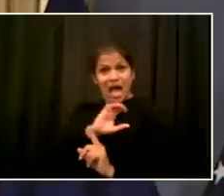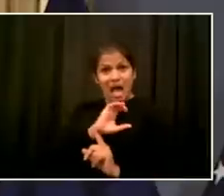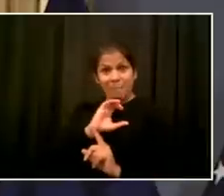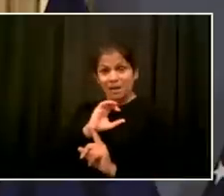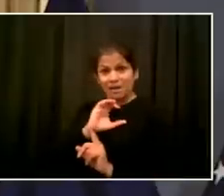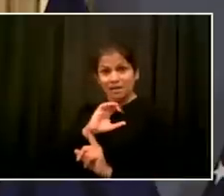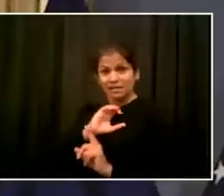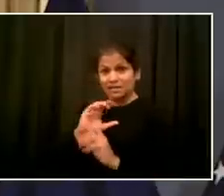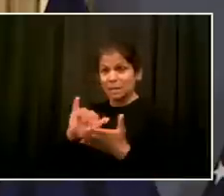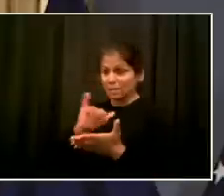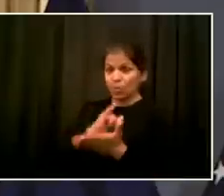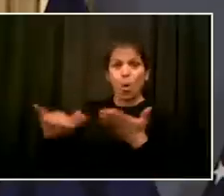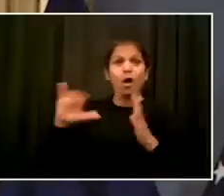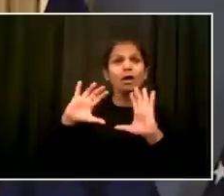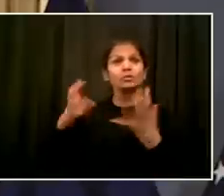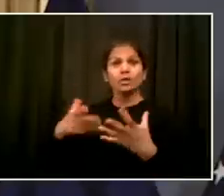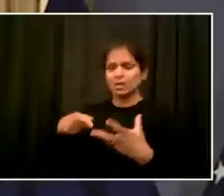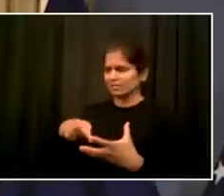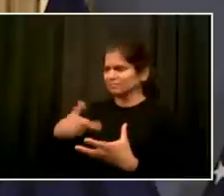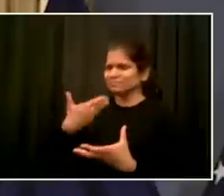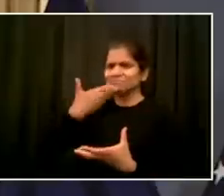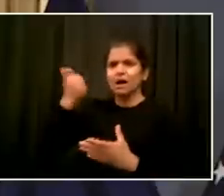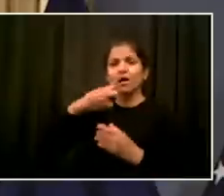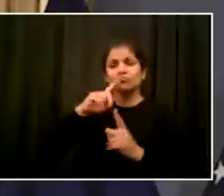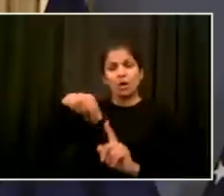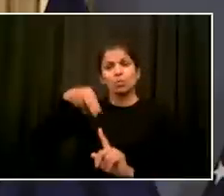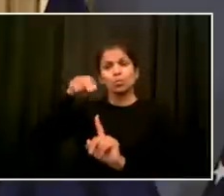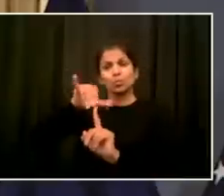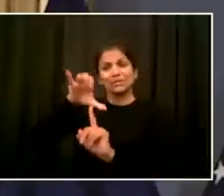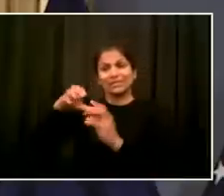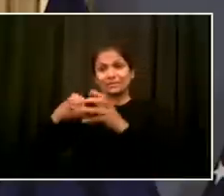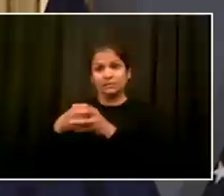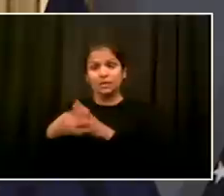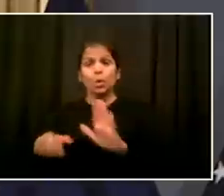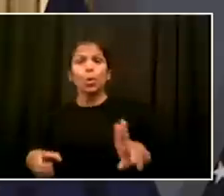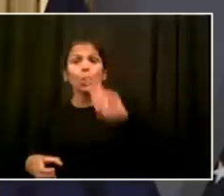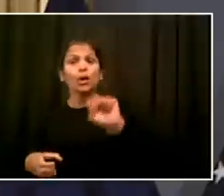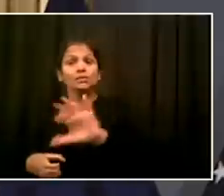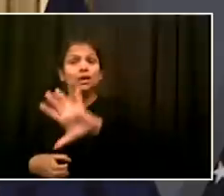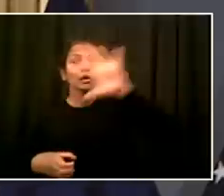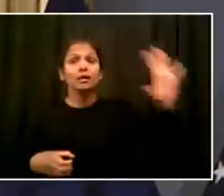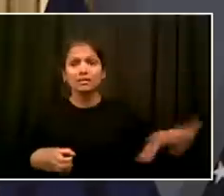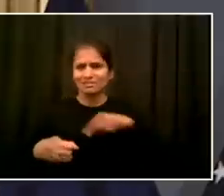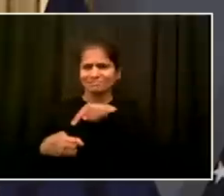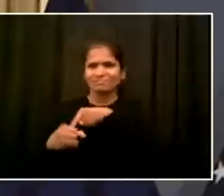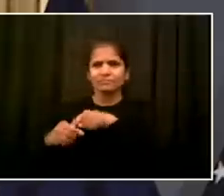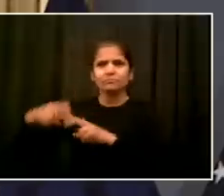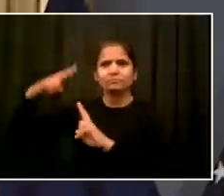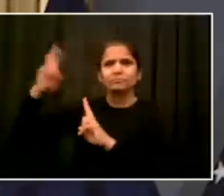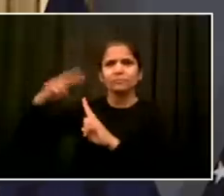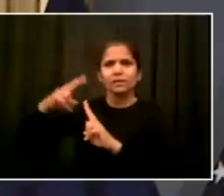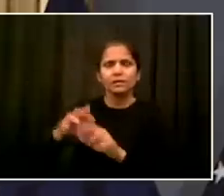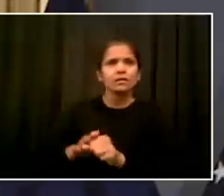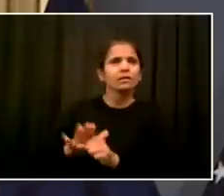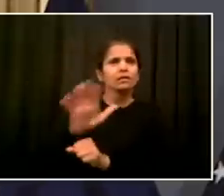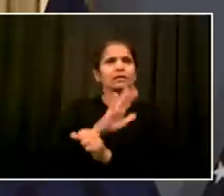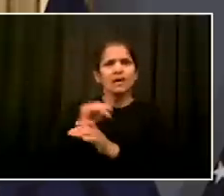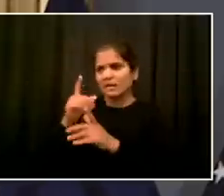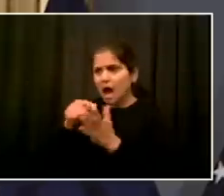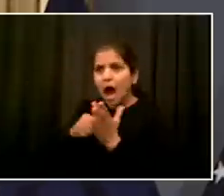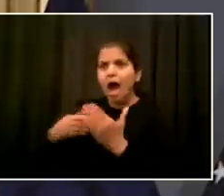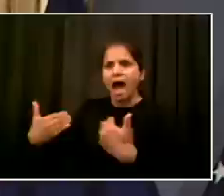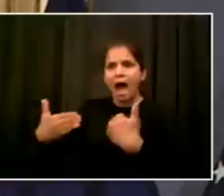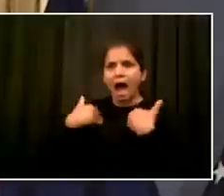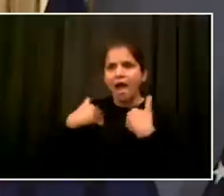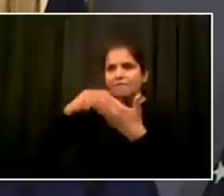Eric Gonzalez, and the Brooklyn DA's office, to identify anyone that is systematically looking to ambush my police officers,